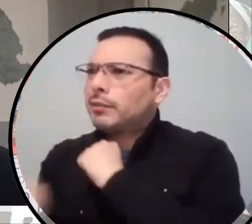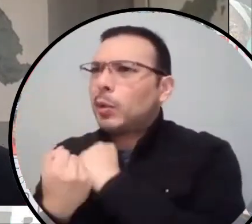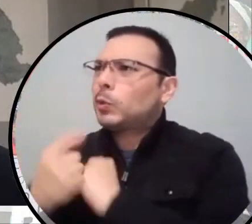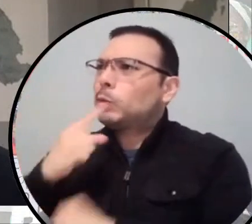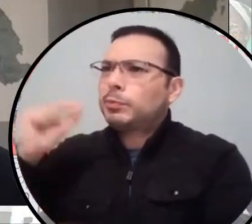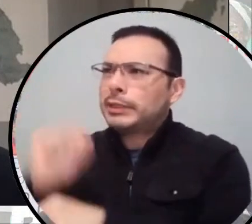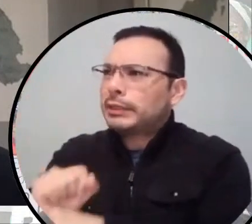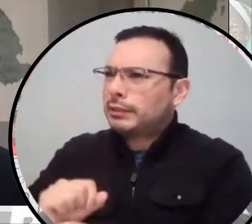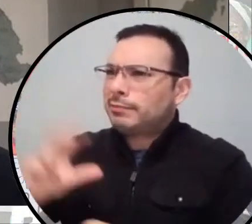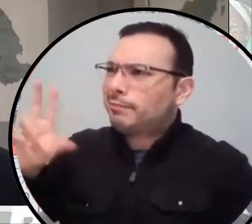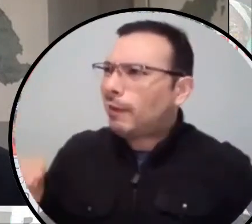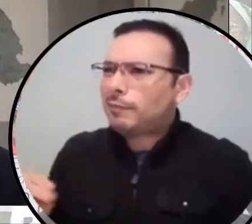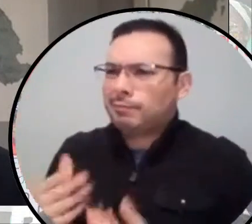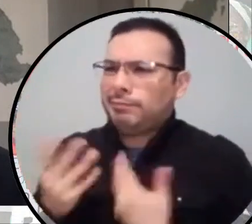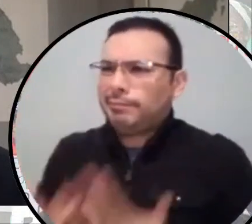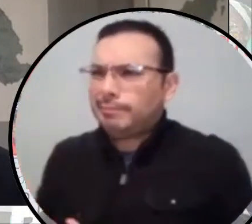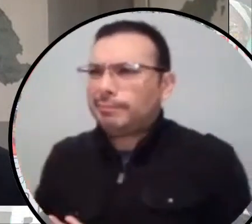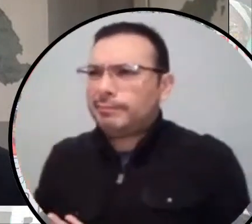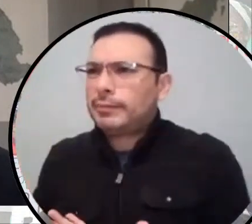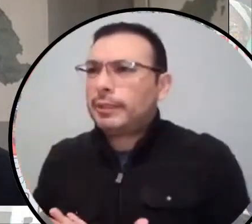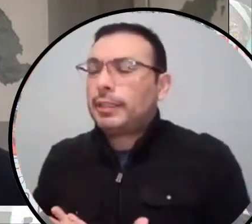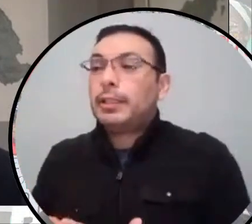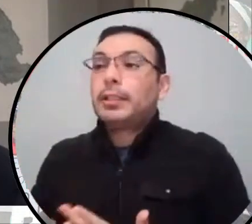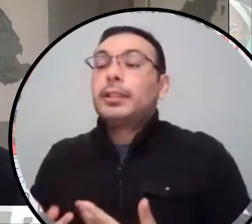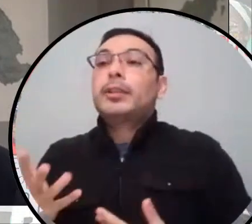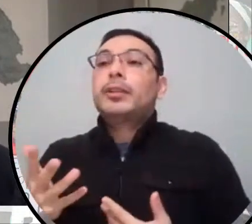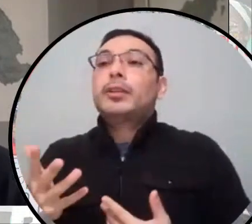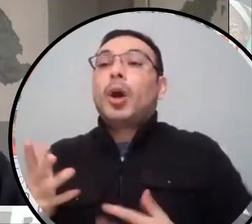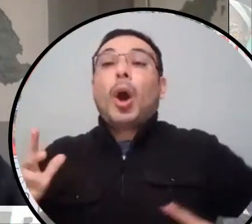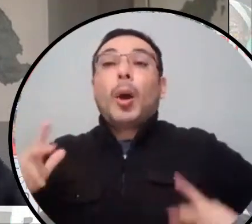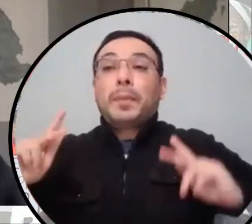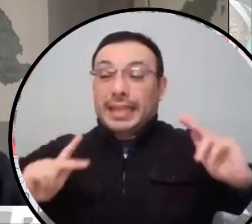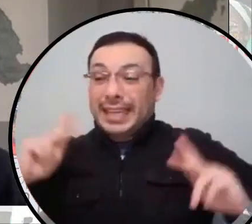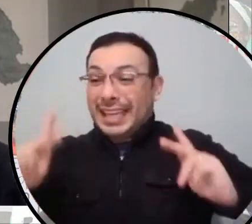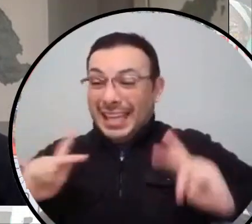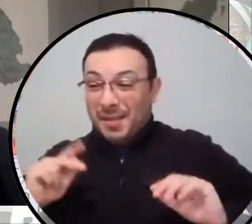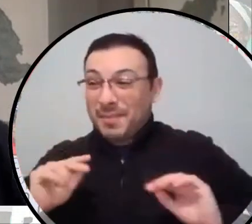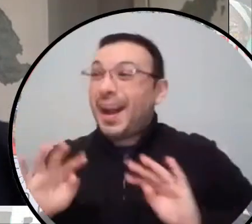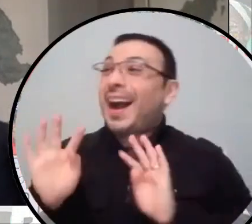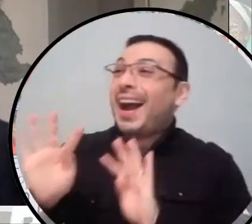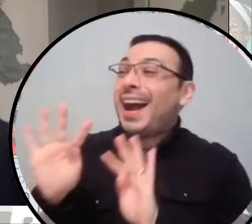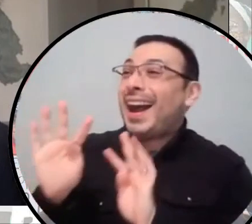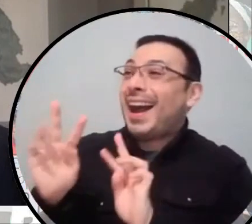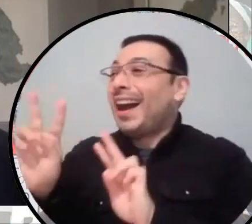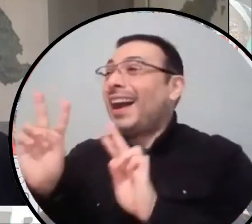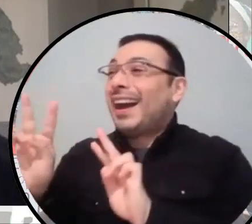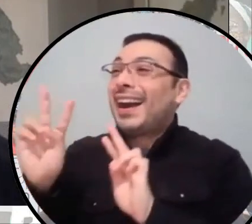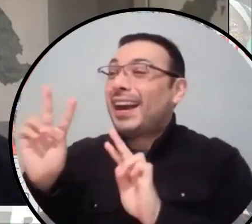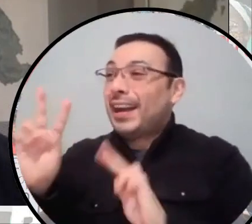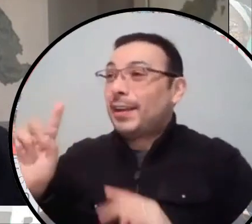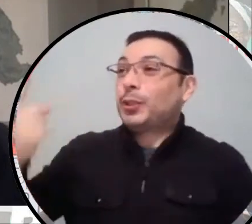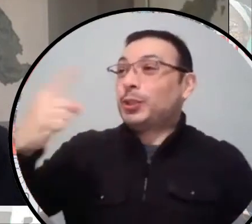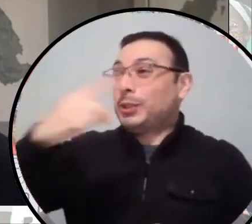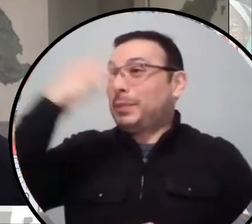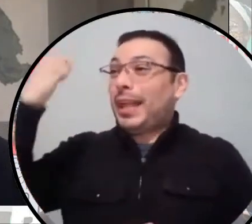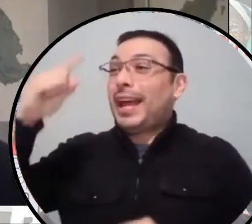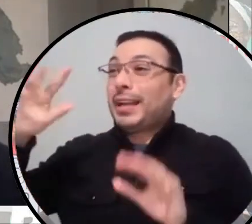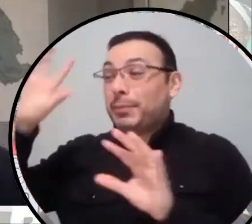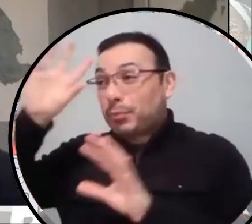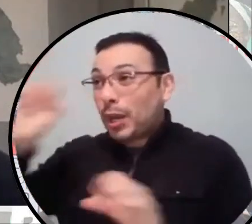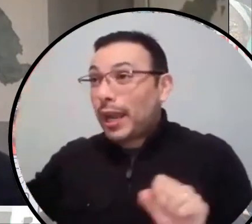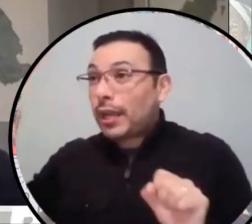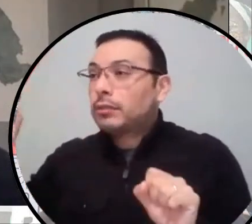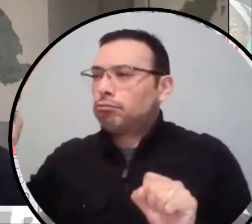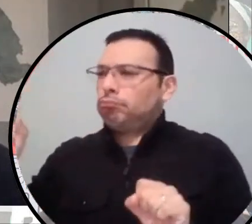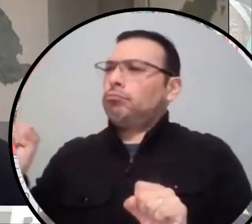a lot of people wake up to the limits of the democratic party because there was so much hope around him as the first black president. And then he did the